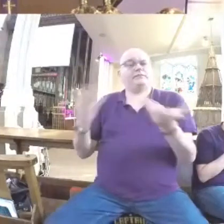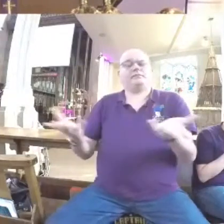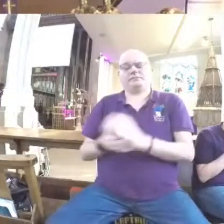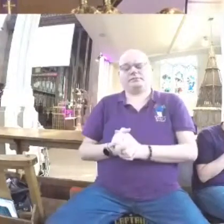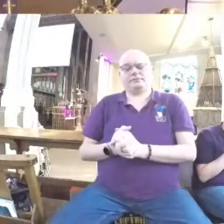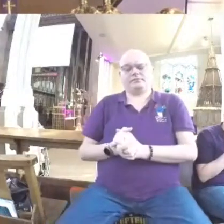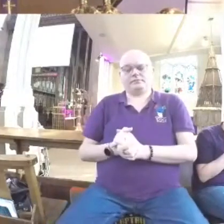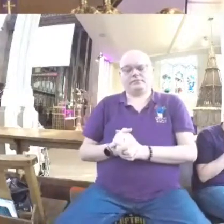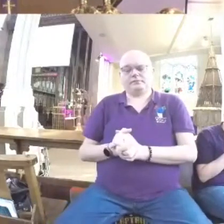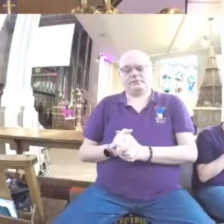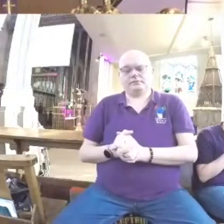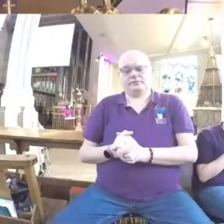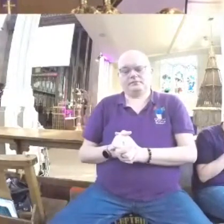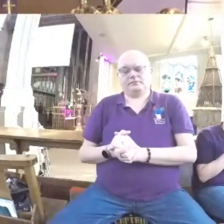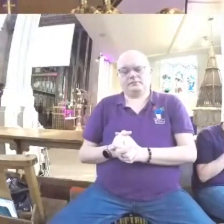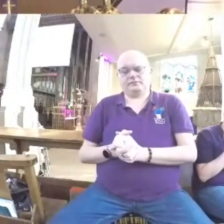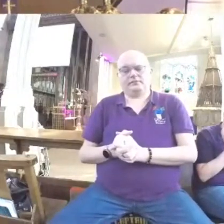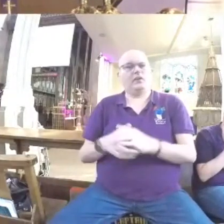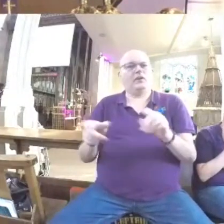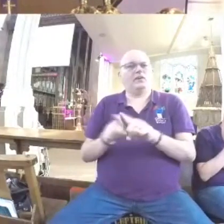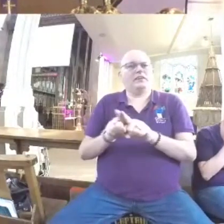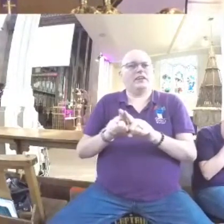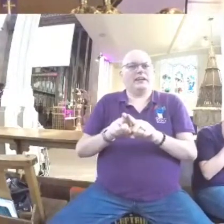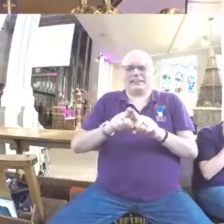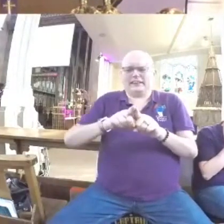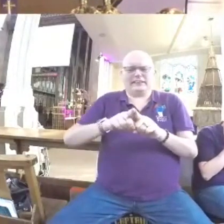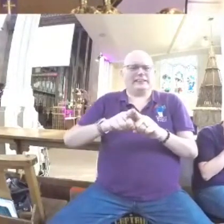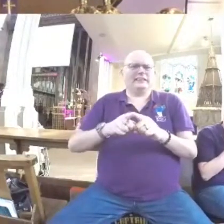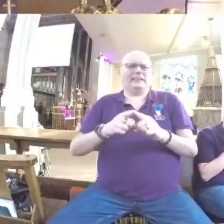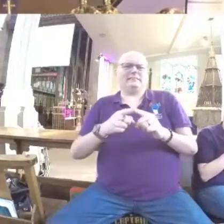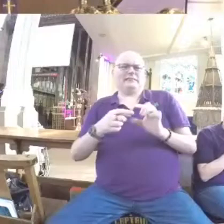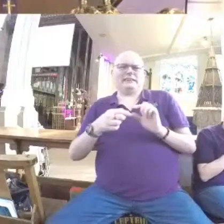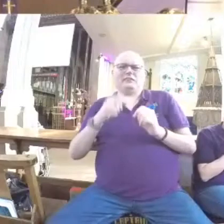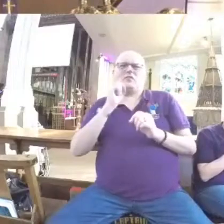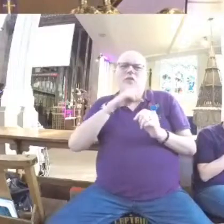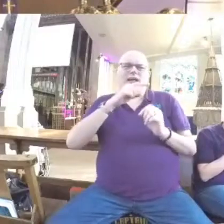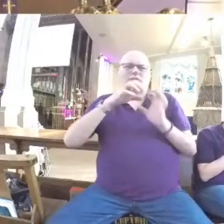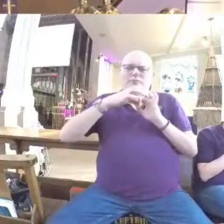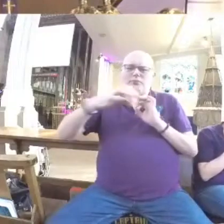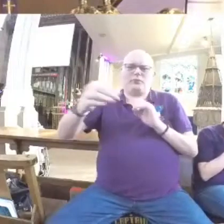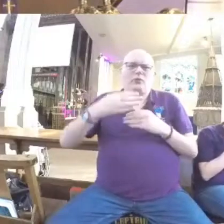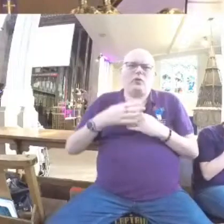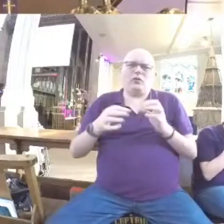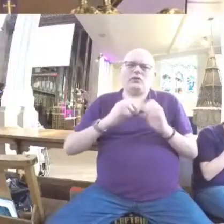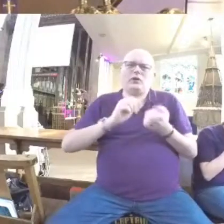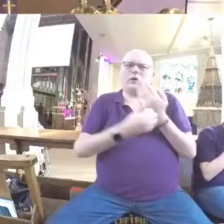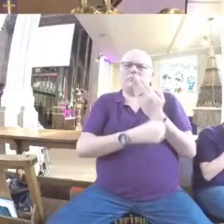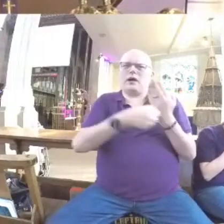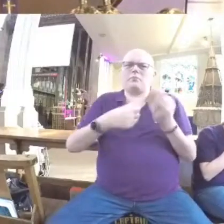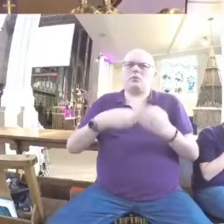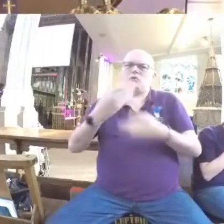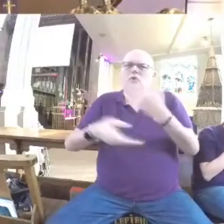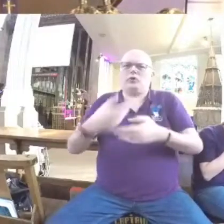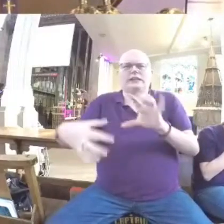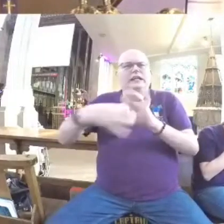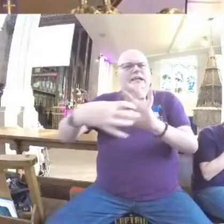how the blood of Christ runs throughout the entire Bible symbolically. It is seen in the animals killed in Eden to provide